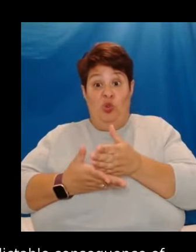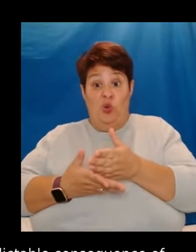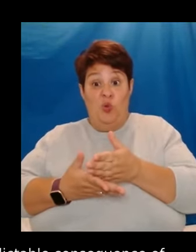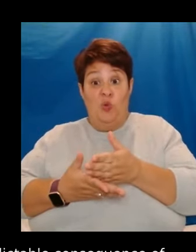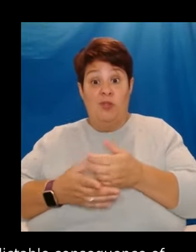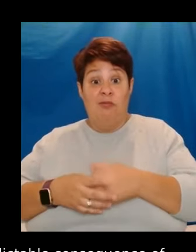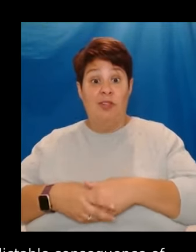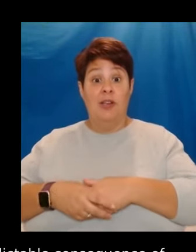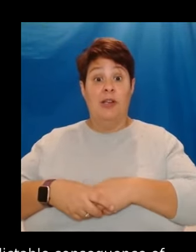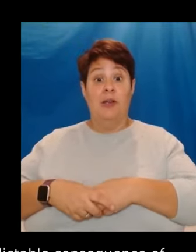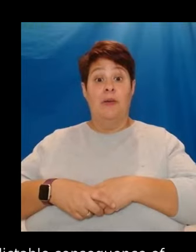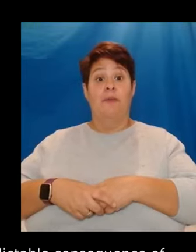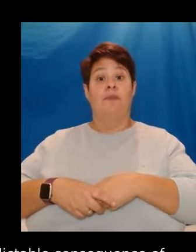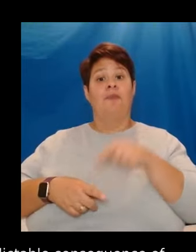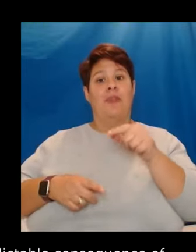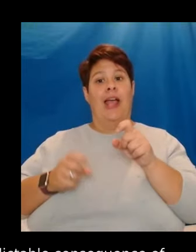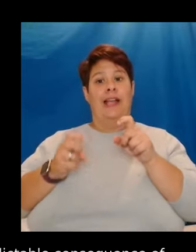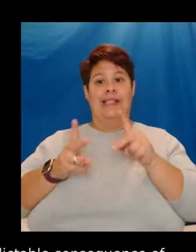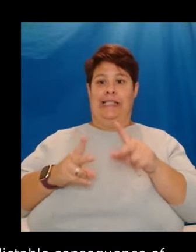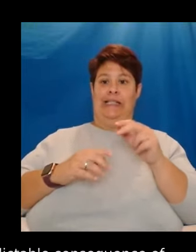And that system was ours.